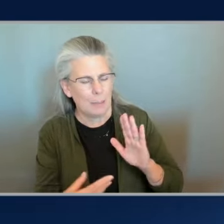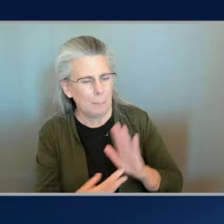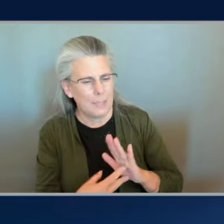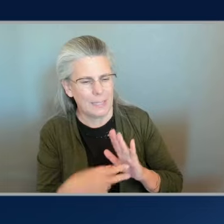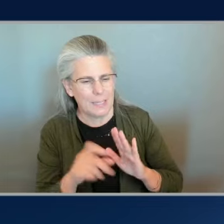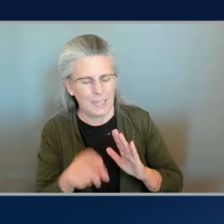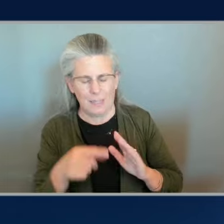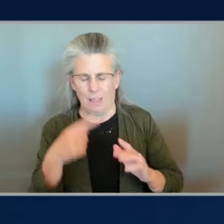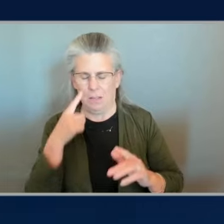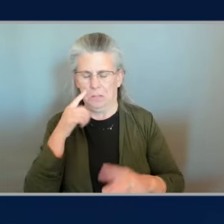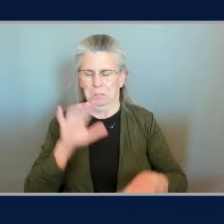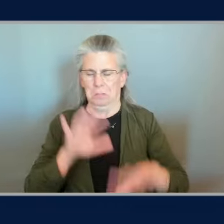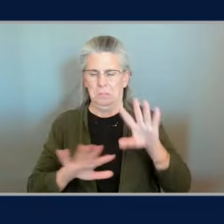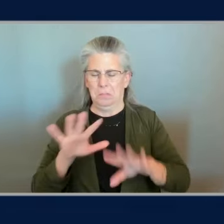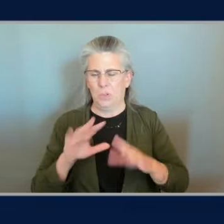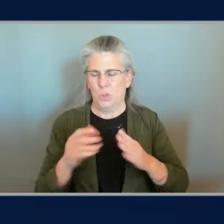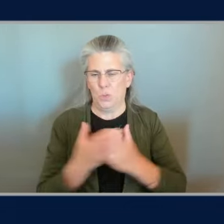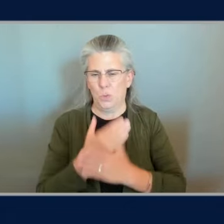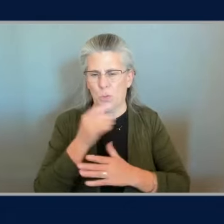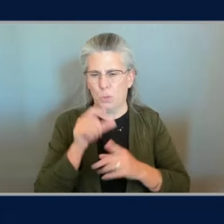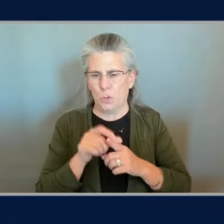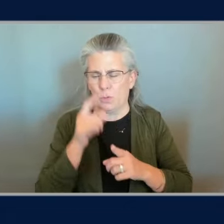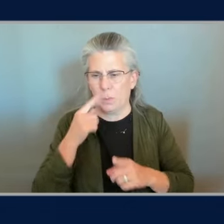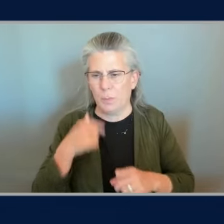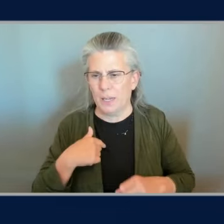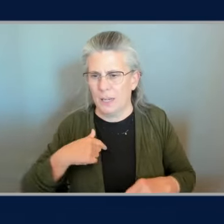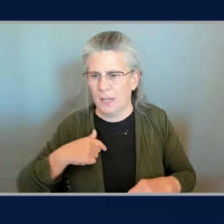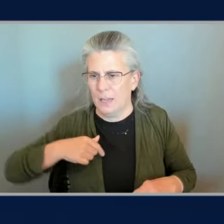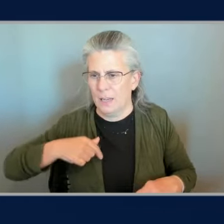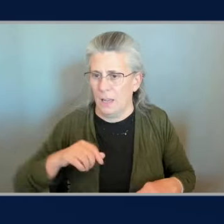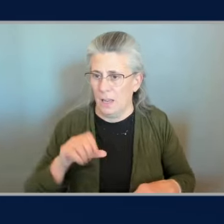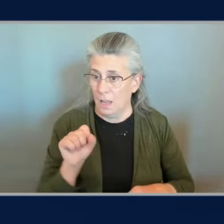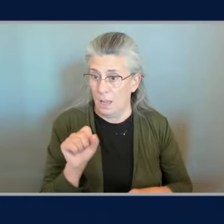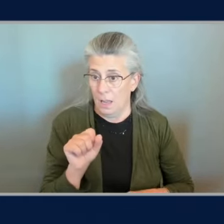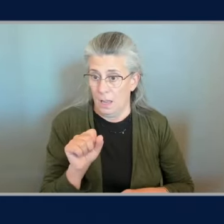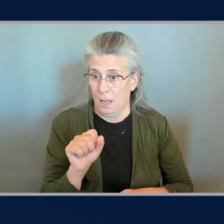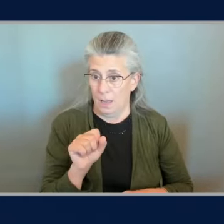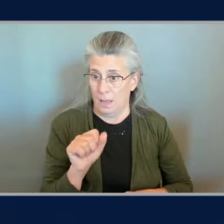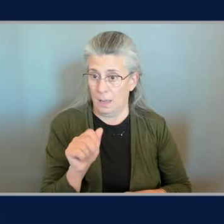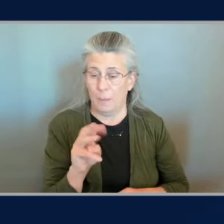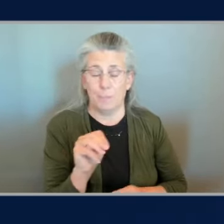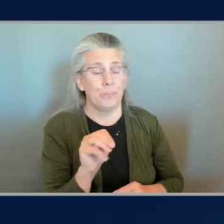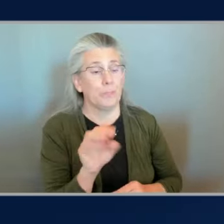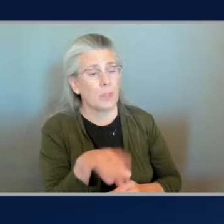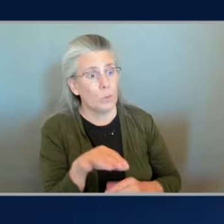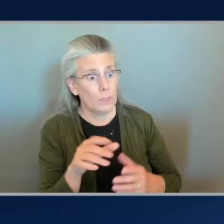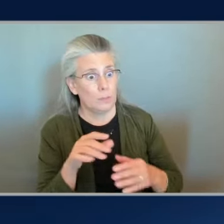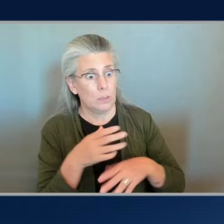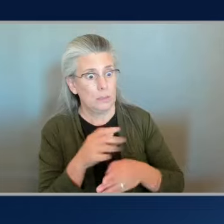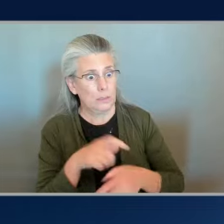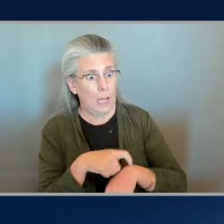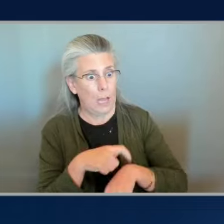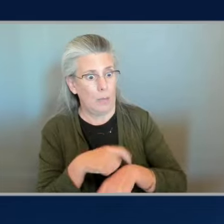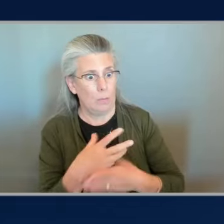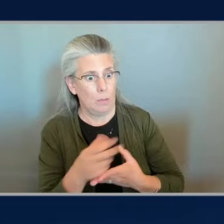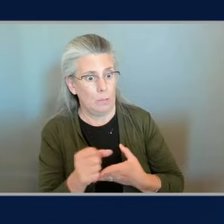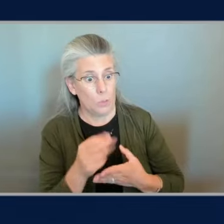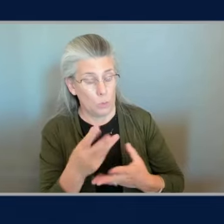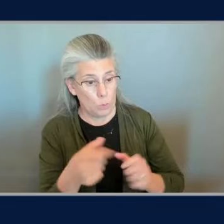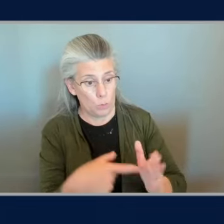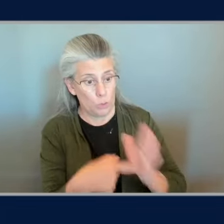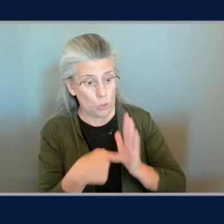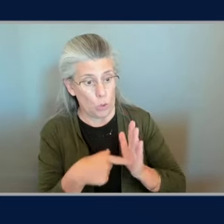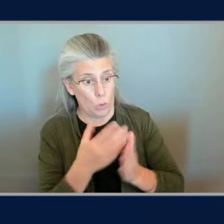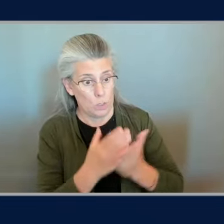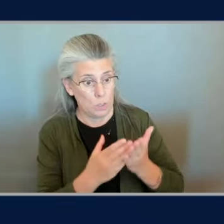definitely not for me it's for everyone else do you want we're running story time as we're explaining that do you want to show us some of this stuff too yeah absolutely